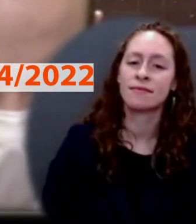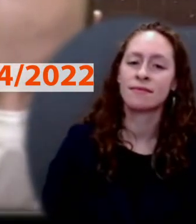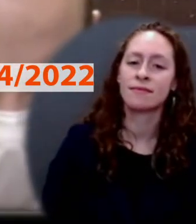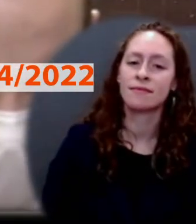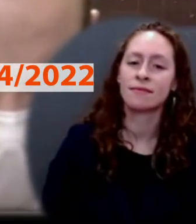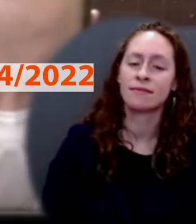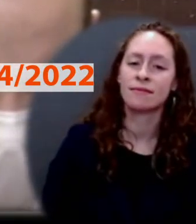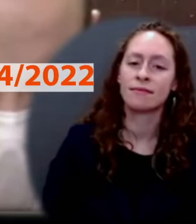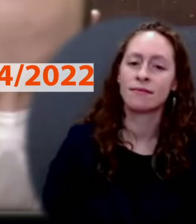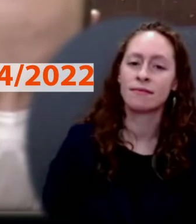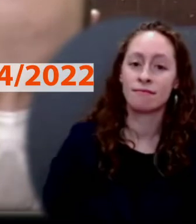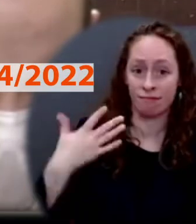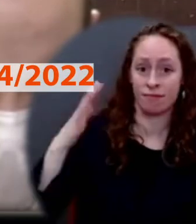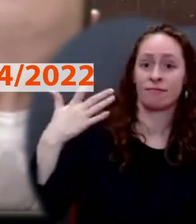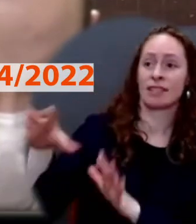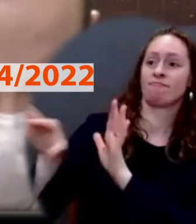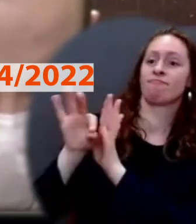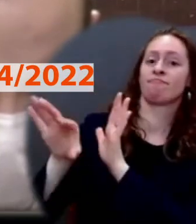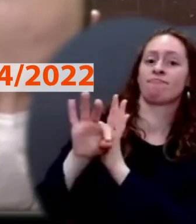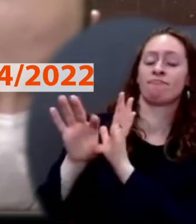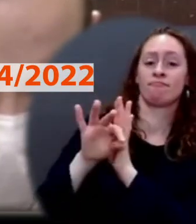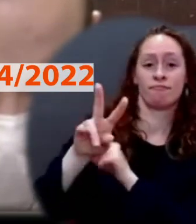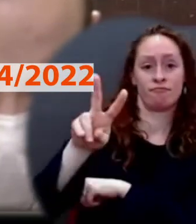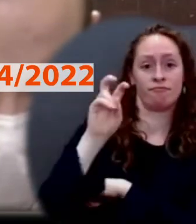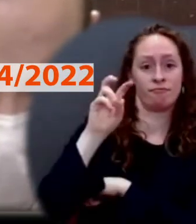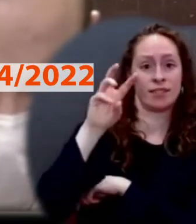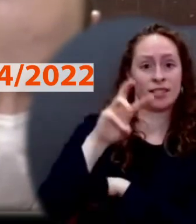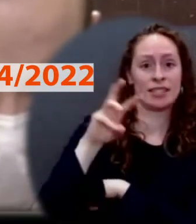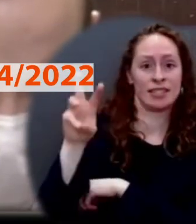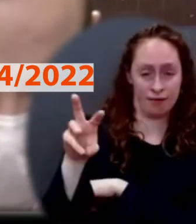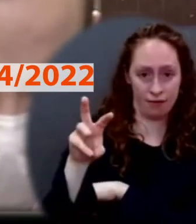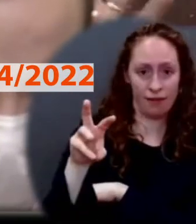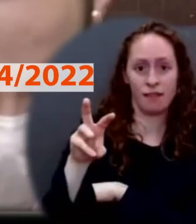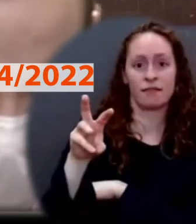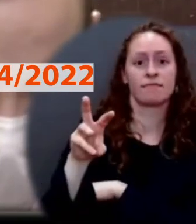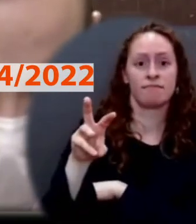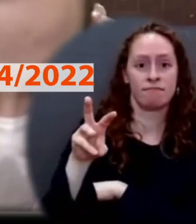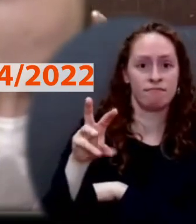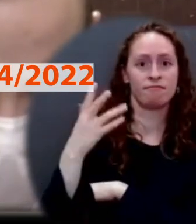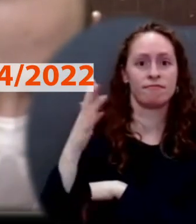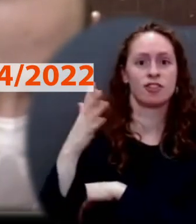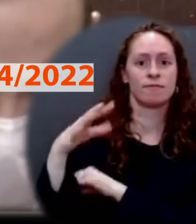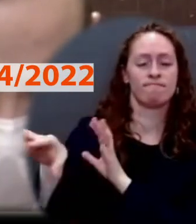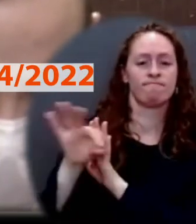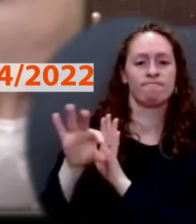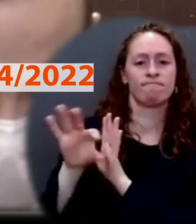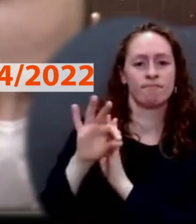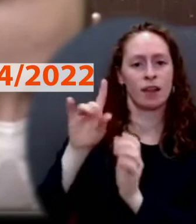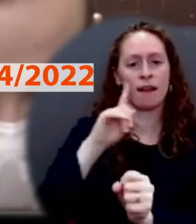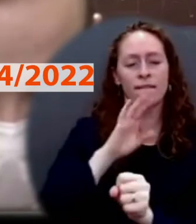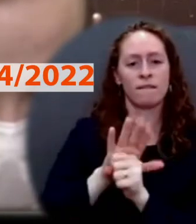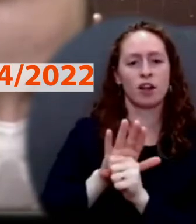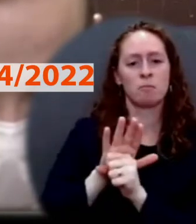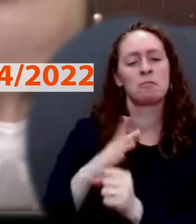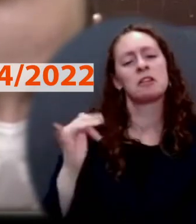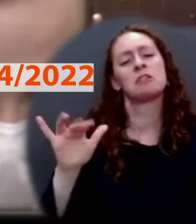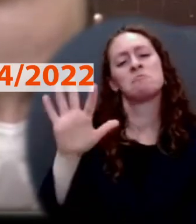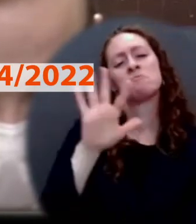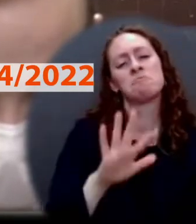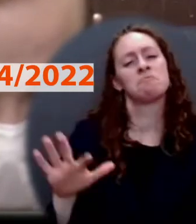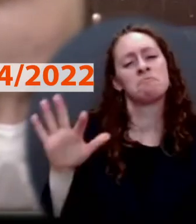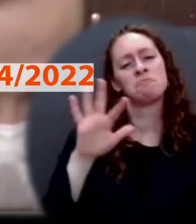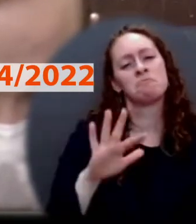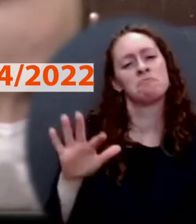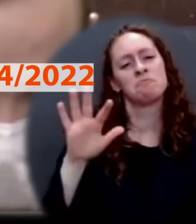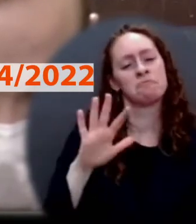266 political appointments confirmed by the Senate. That is roughly on par of where President Trump was in his administration at